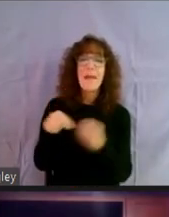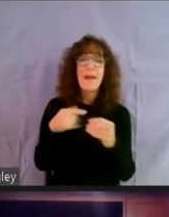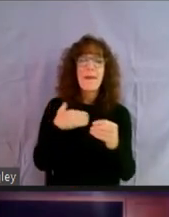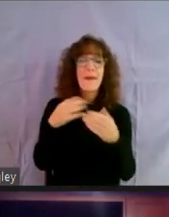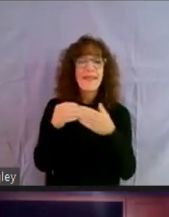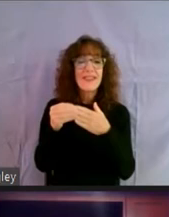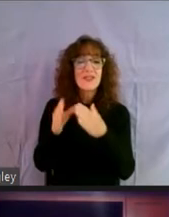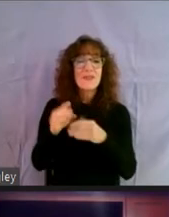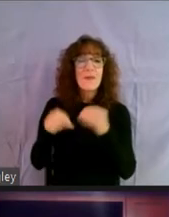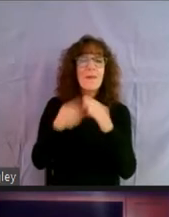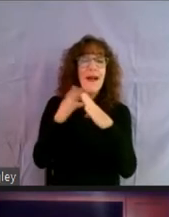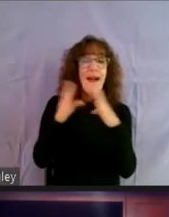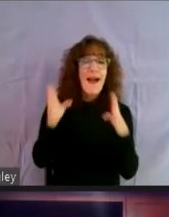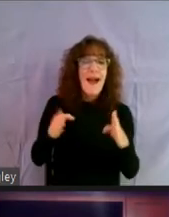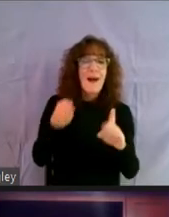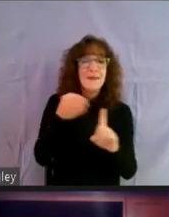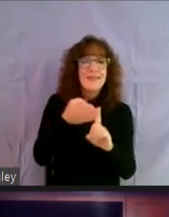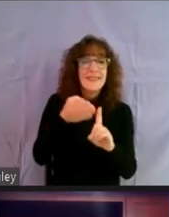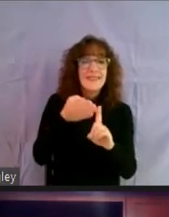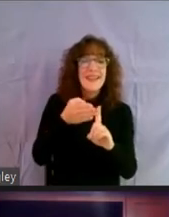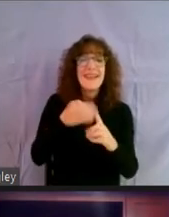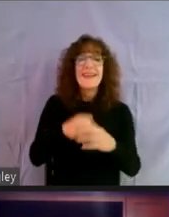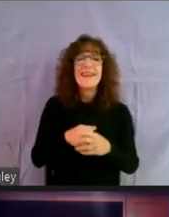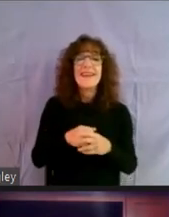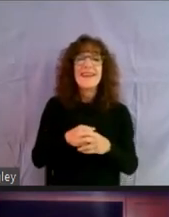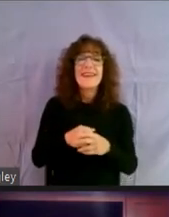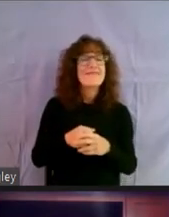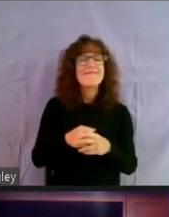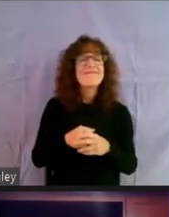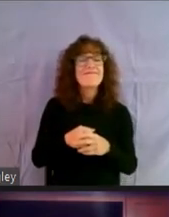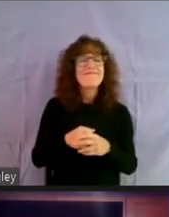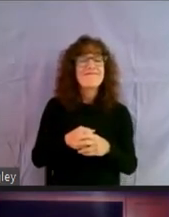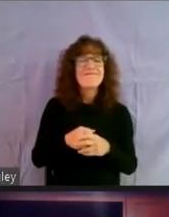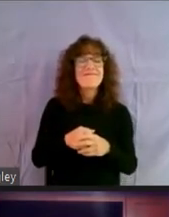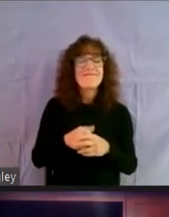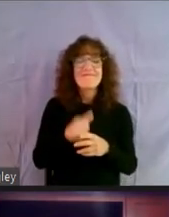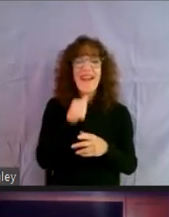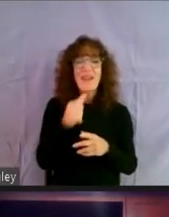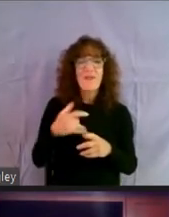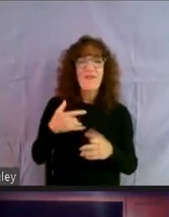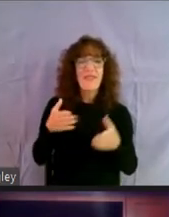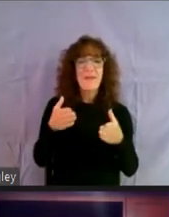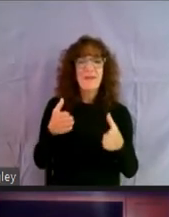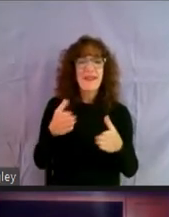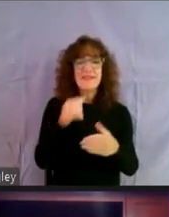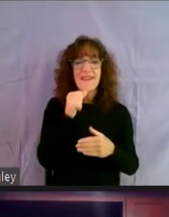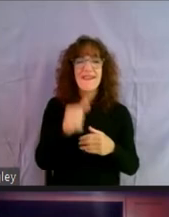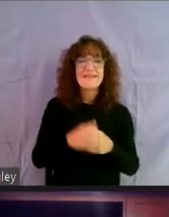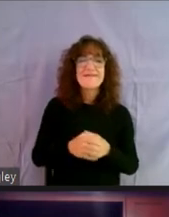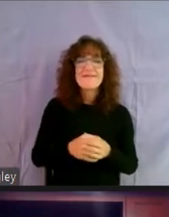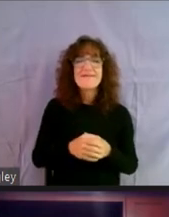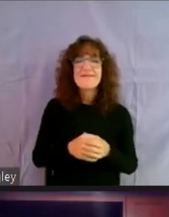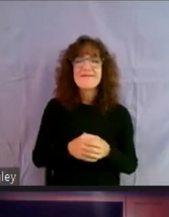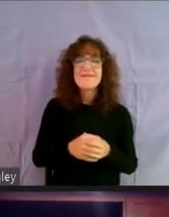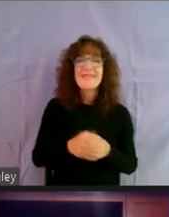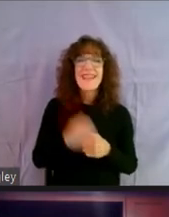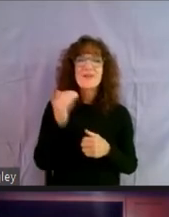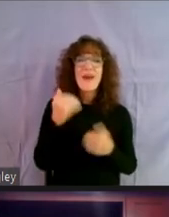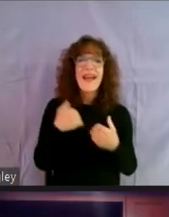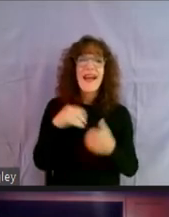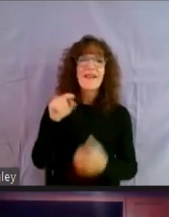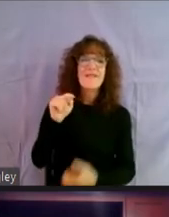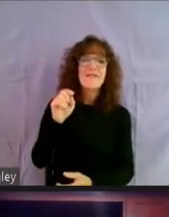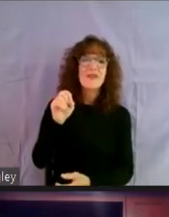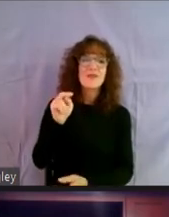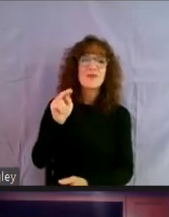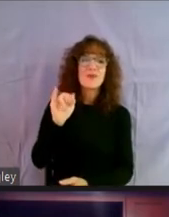on housing and, um, I don't really see it that way. And that's one of the reasons, um, why we have Tony Pratt